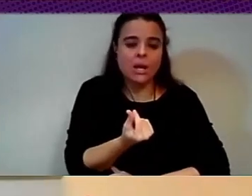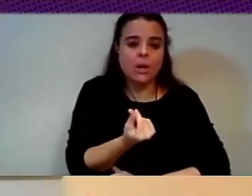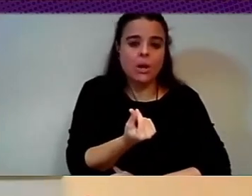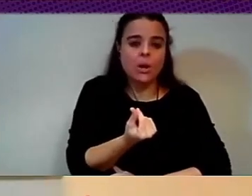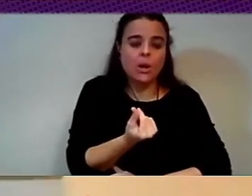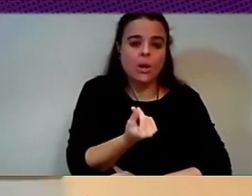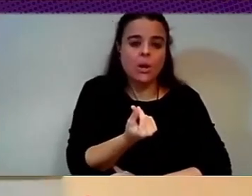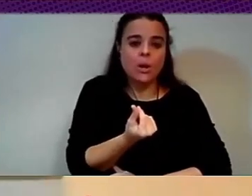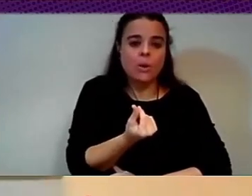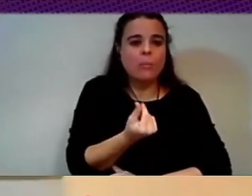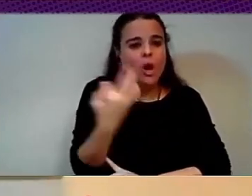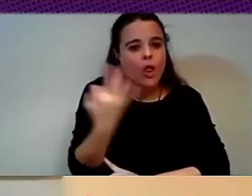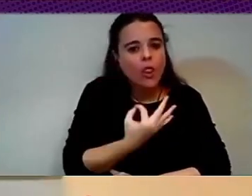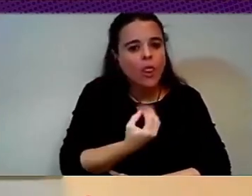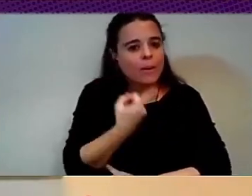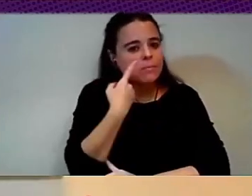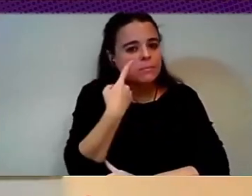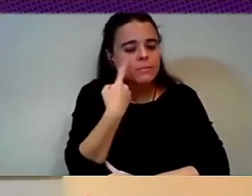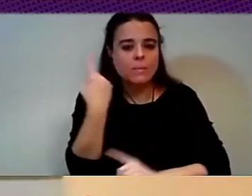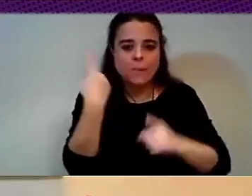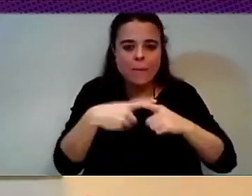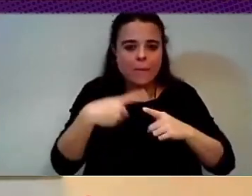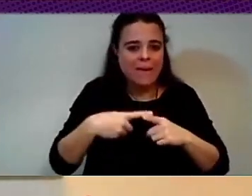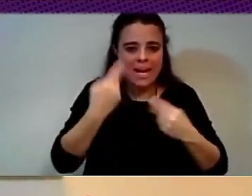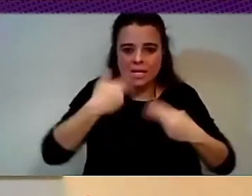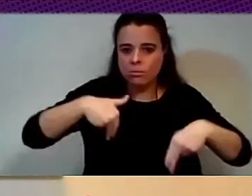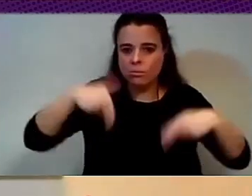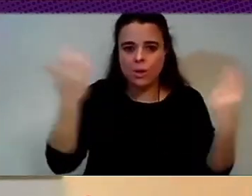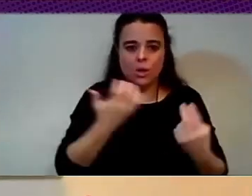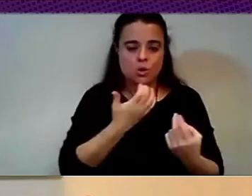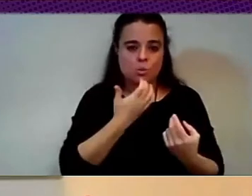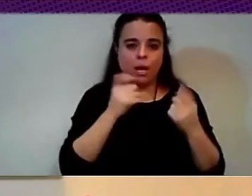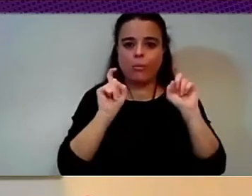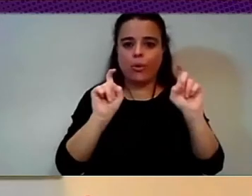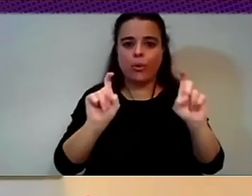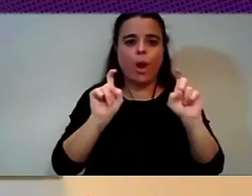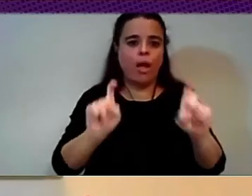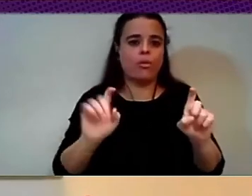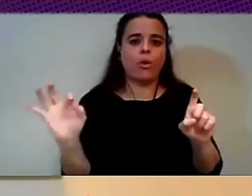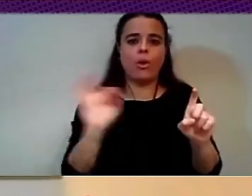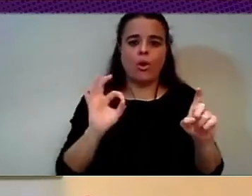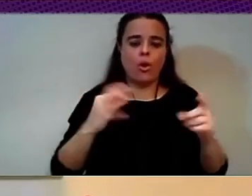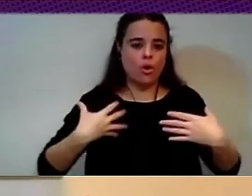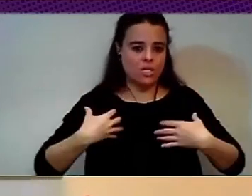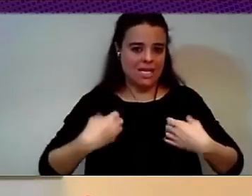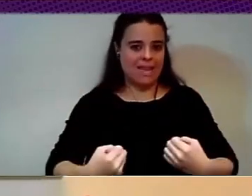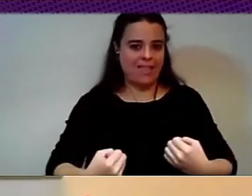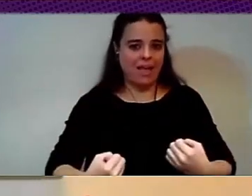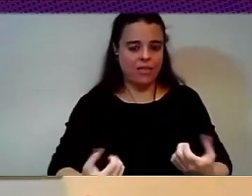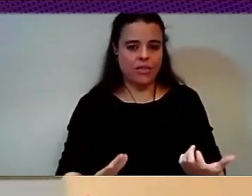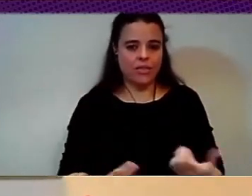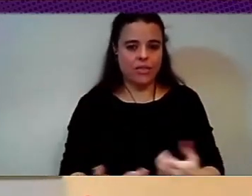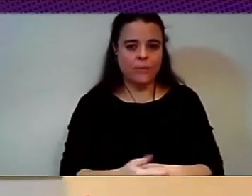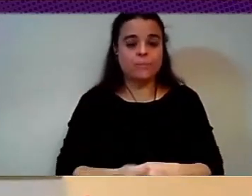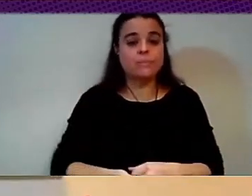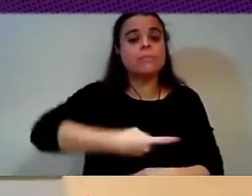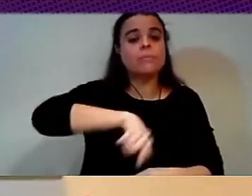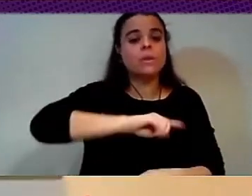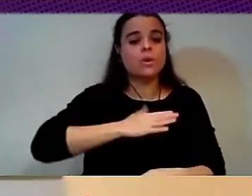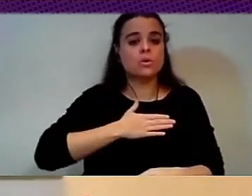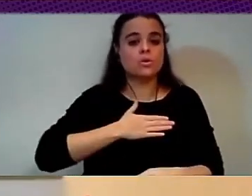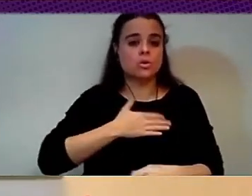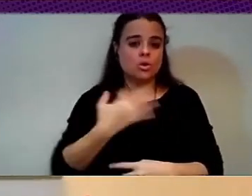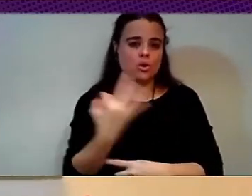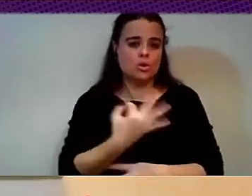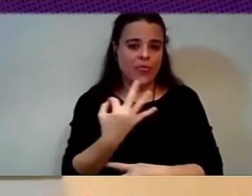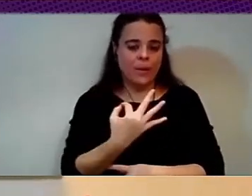the core of the welfare state of Europe. no, we have to strengthen public, like, you know, the